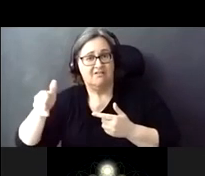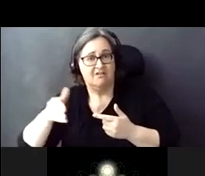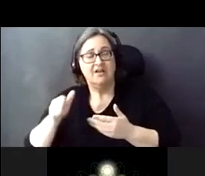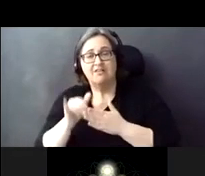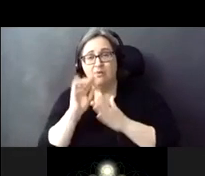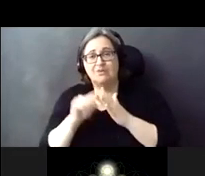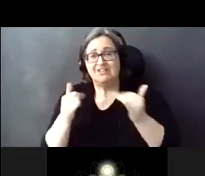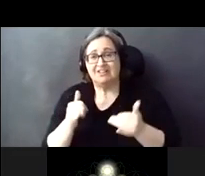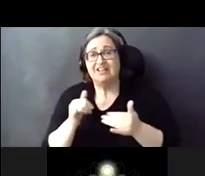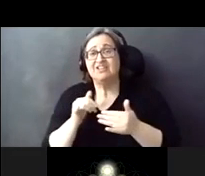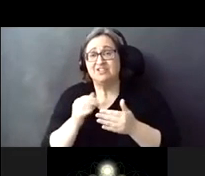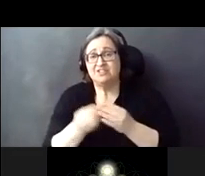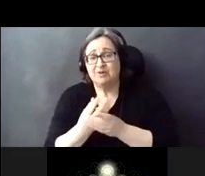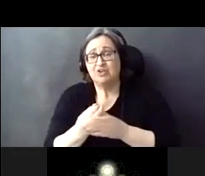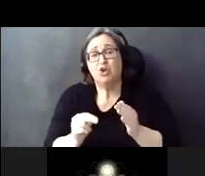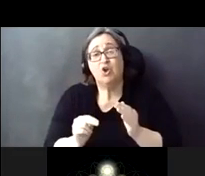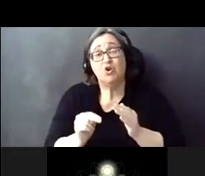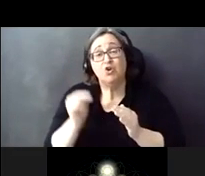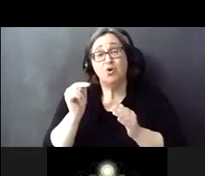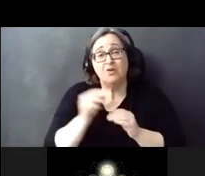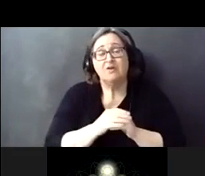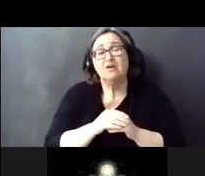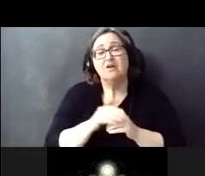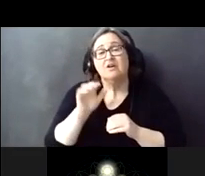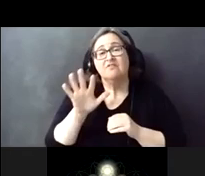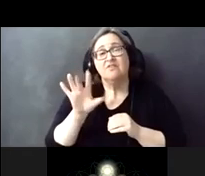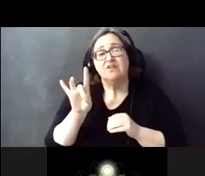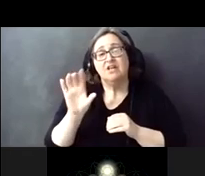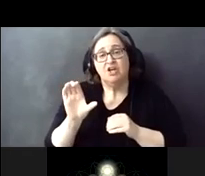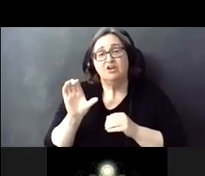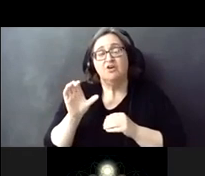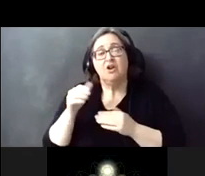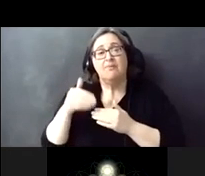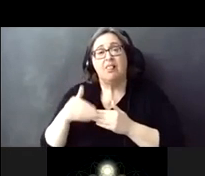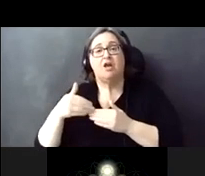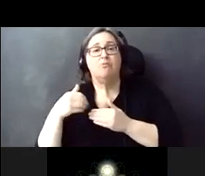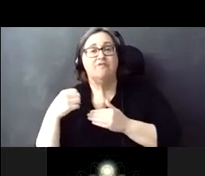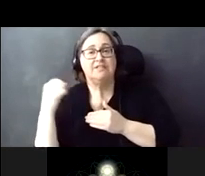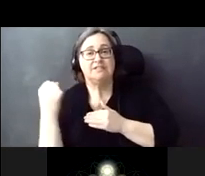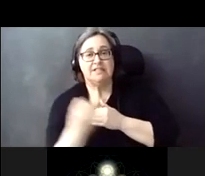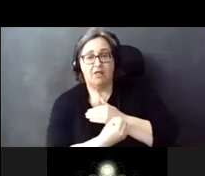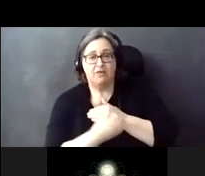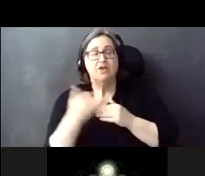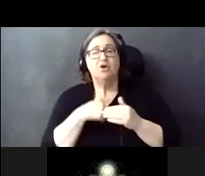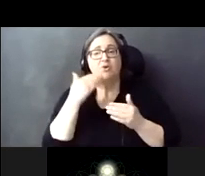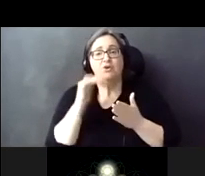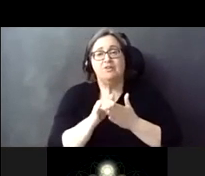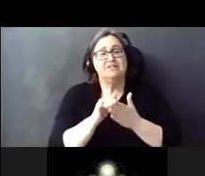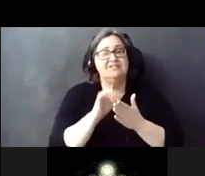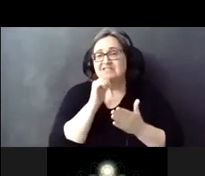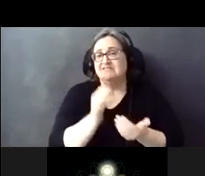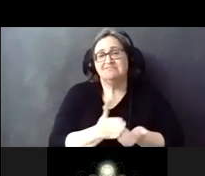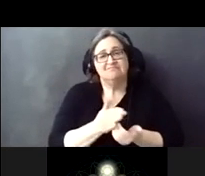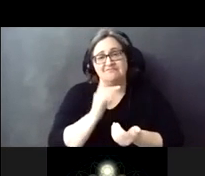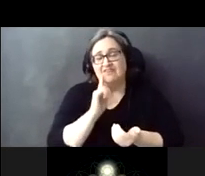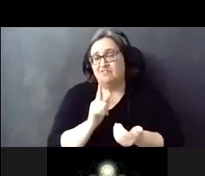this spring on the north side of the project the 5800 block moving south we know this is an inconvenience